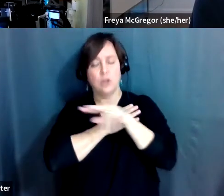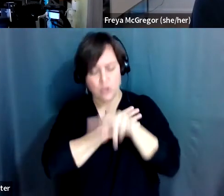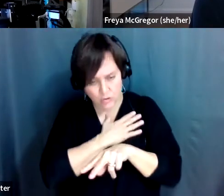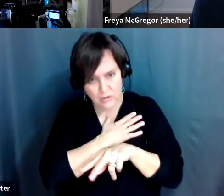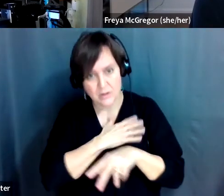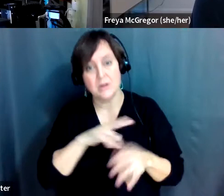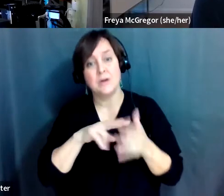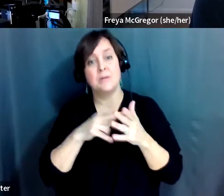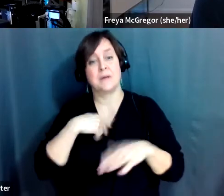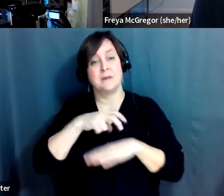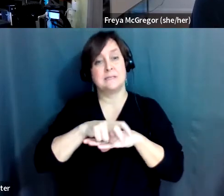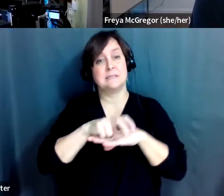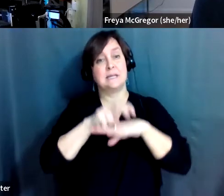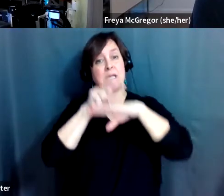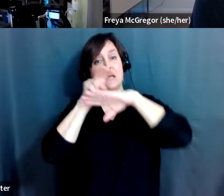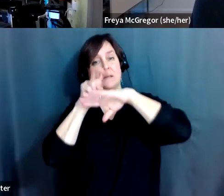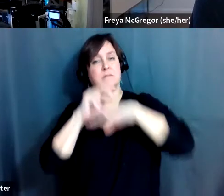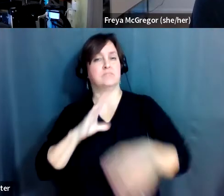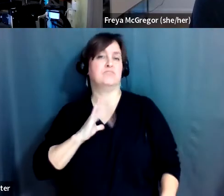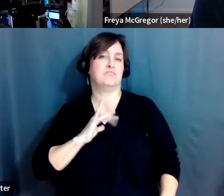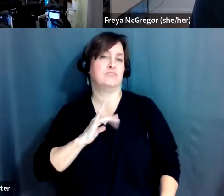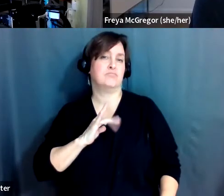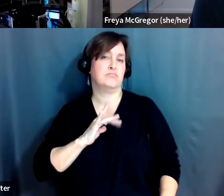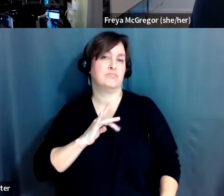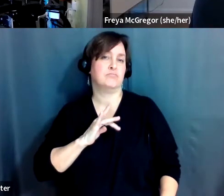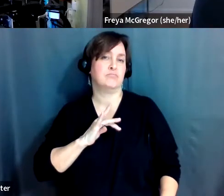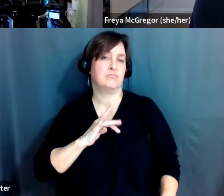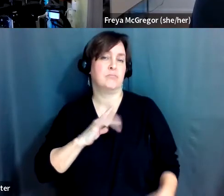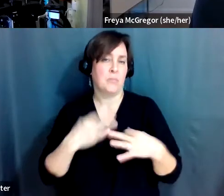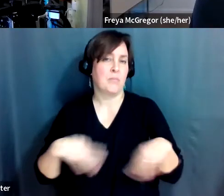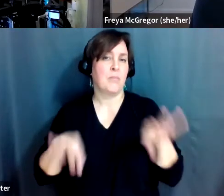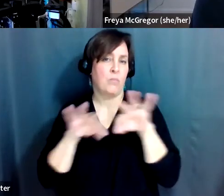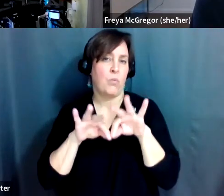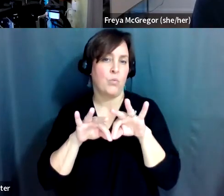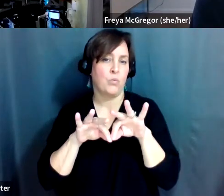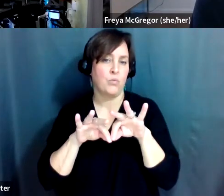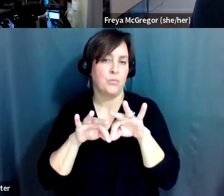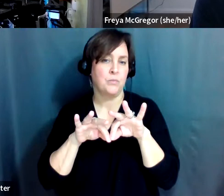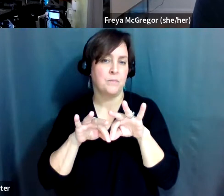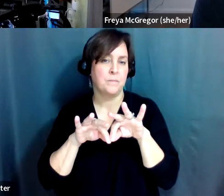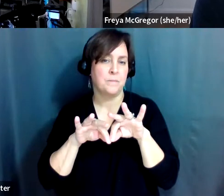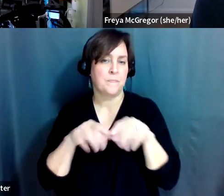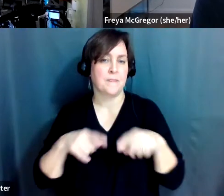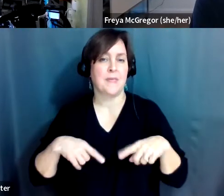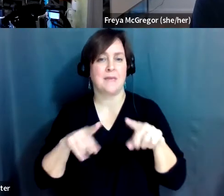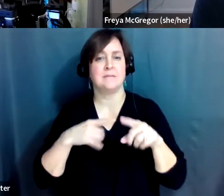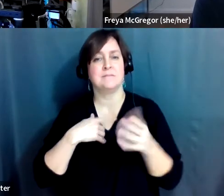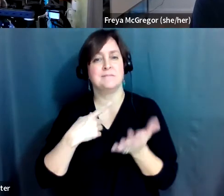is really important as we talk about